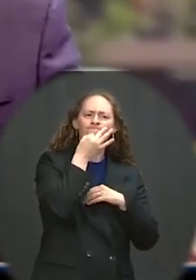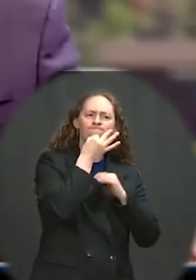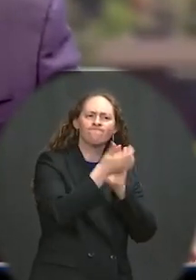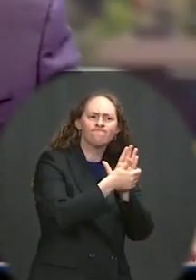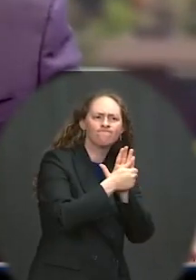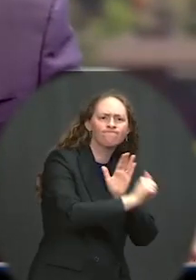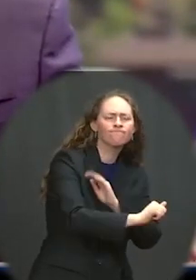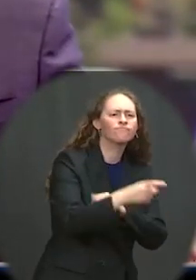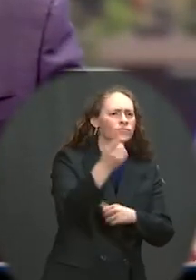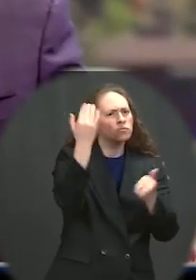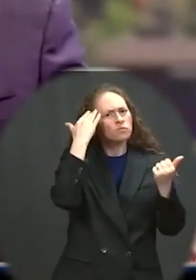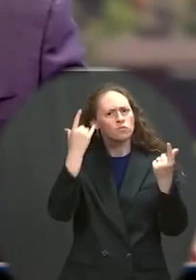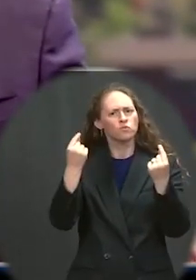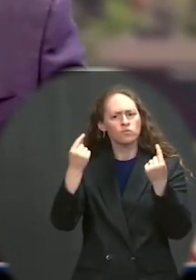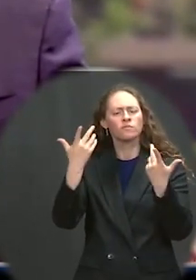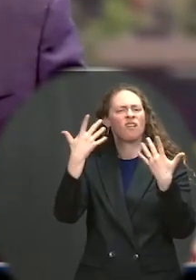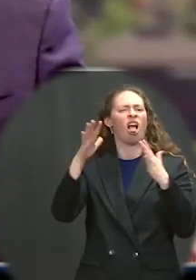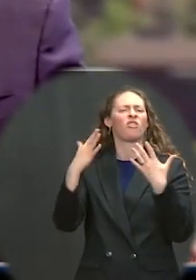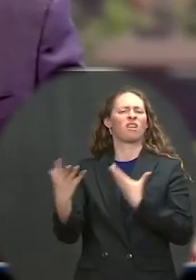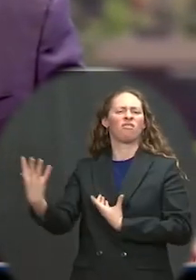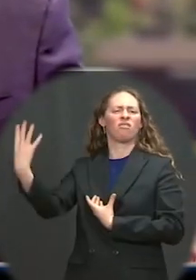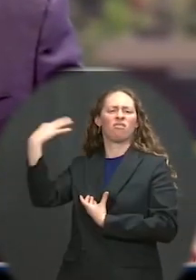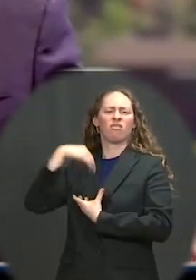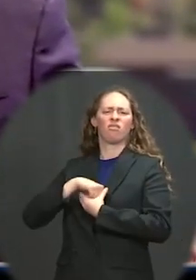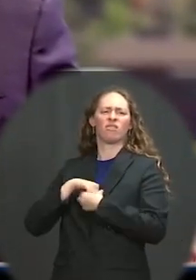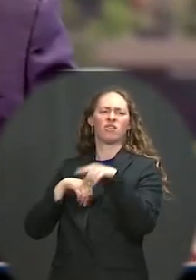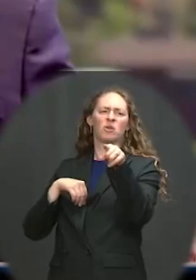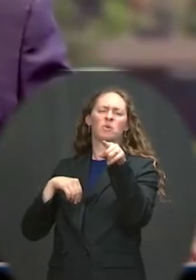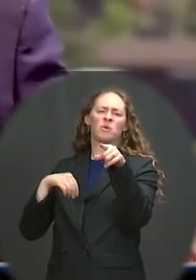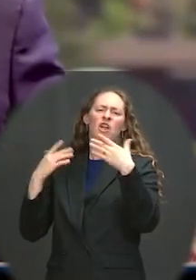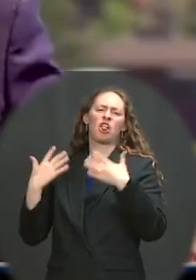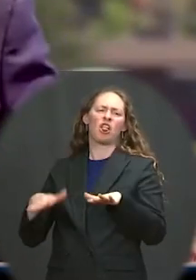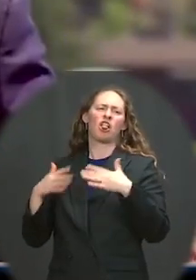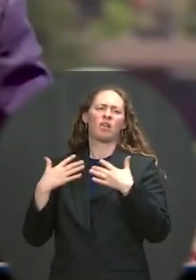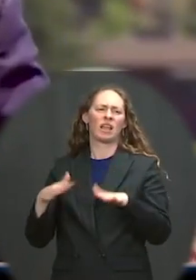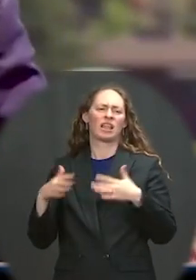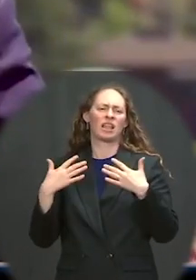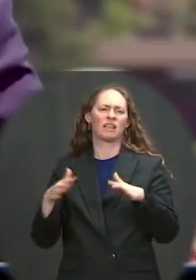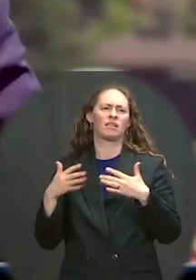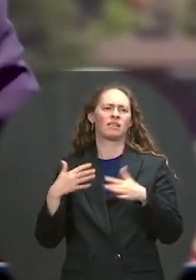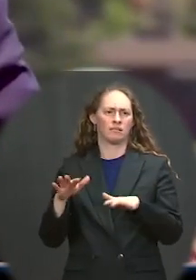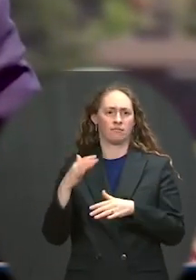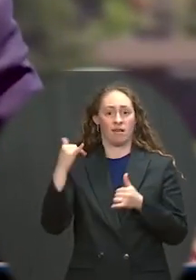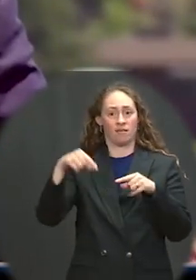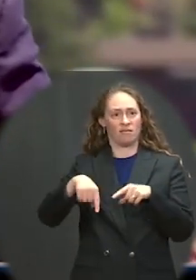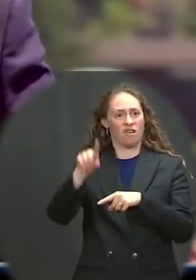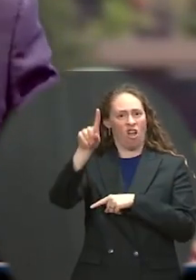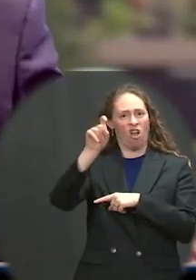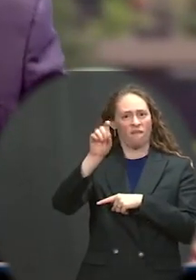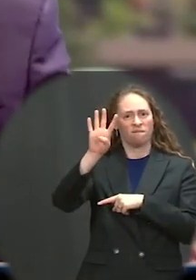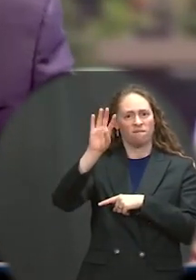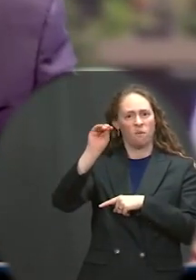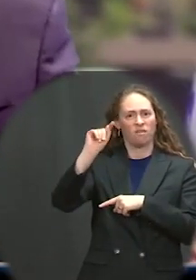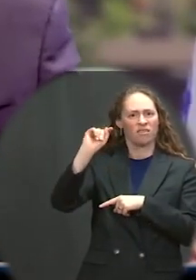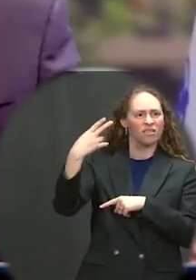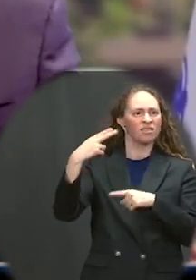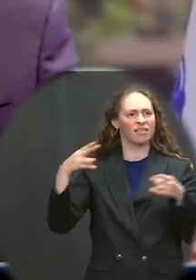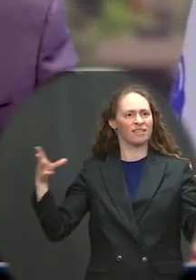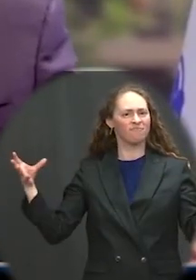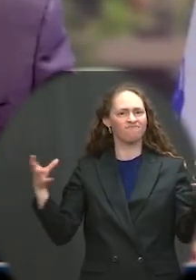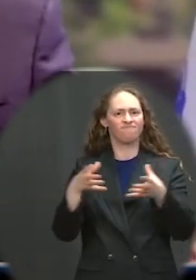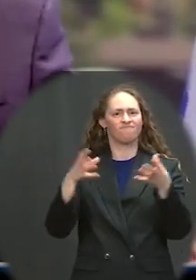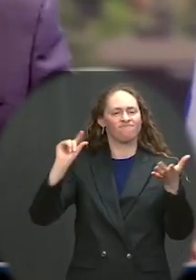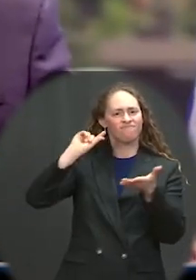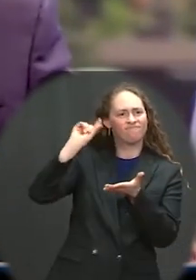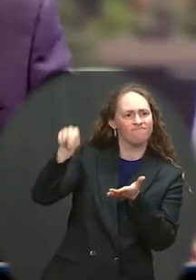So, there's no doubt in my mind that the 140th graduating class of the United States Coast Guard Academy will reflect — will